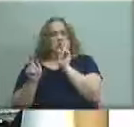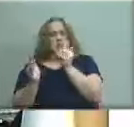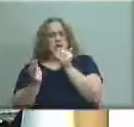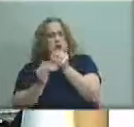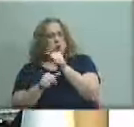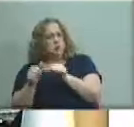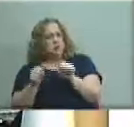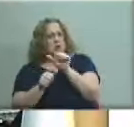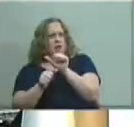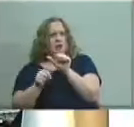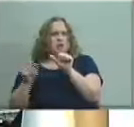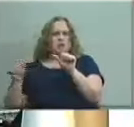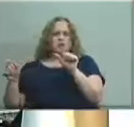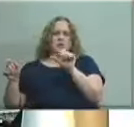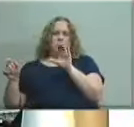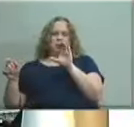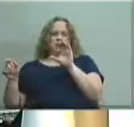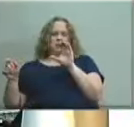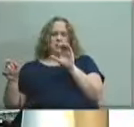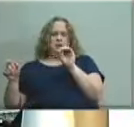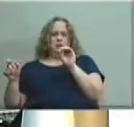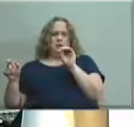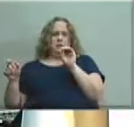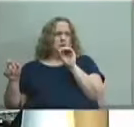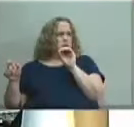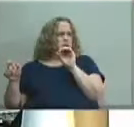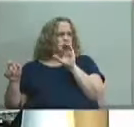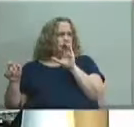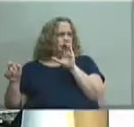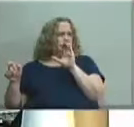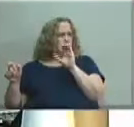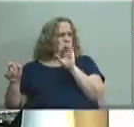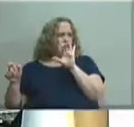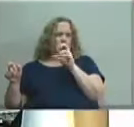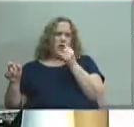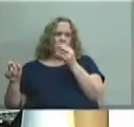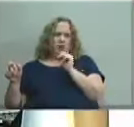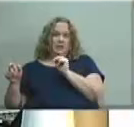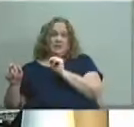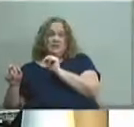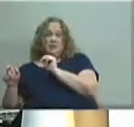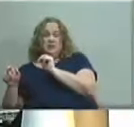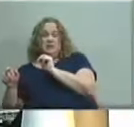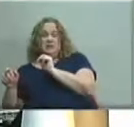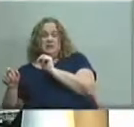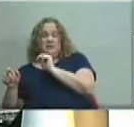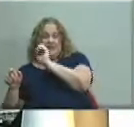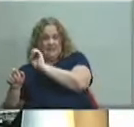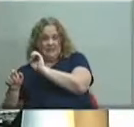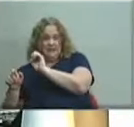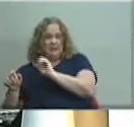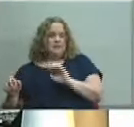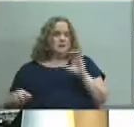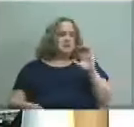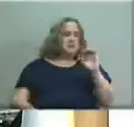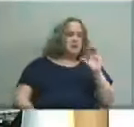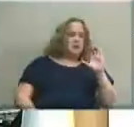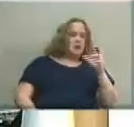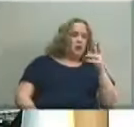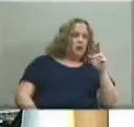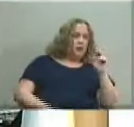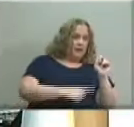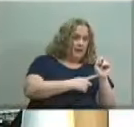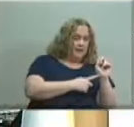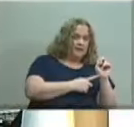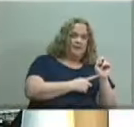so it is very emotional yes i would like to make a motion i would like to make a motion to table this uh the naming of this particular school